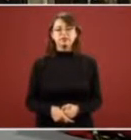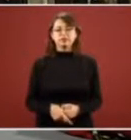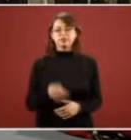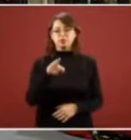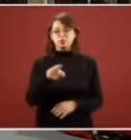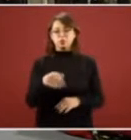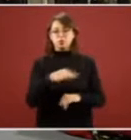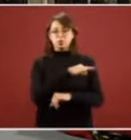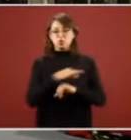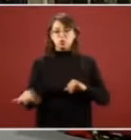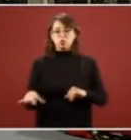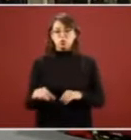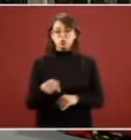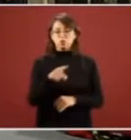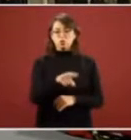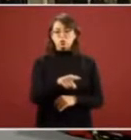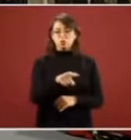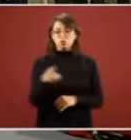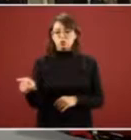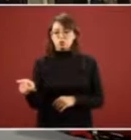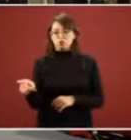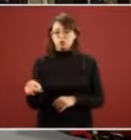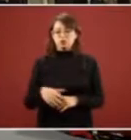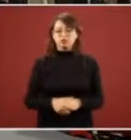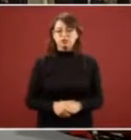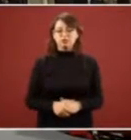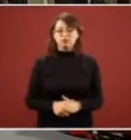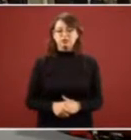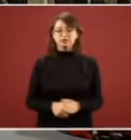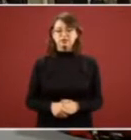yes i end here five and five